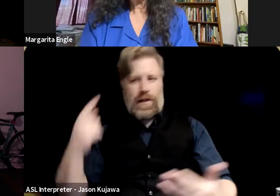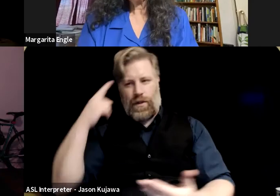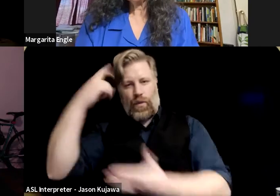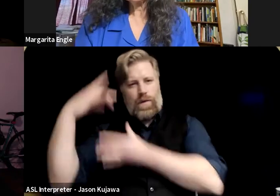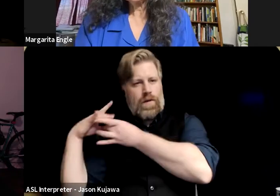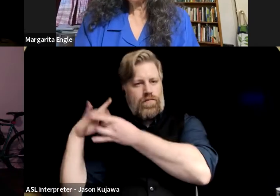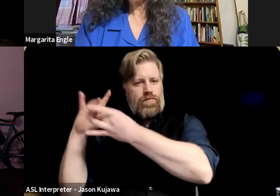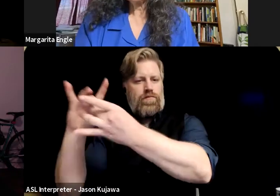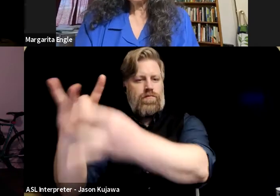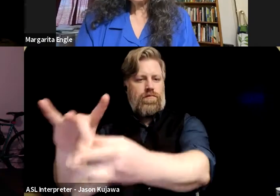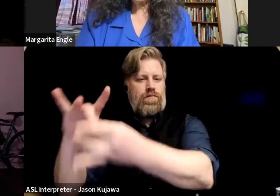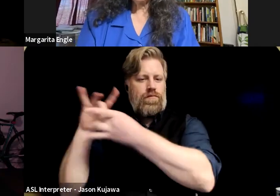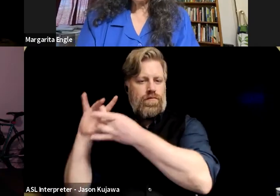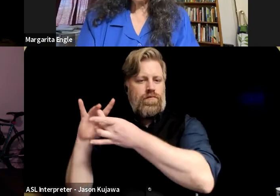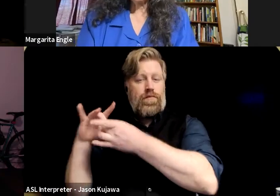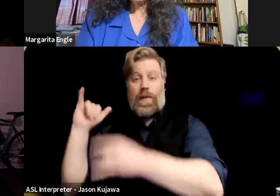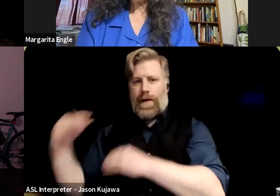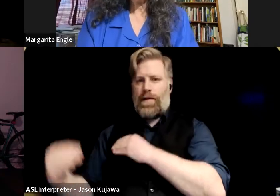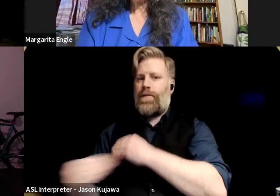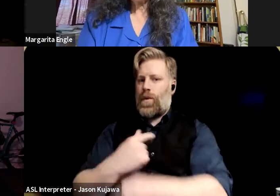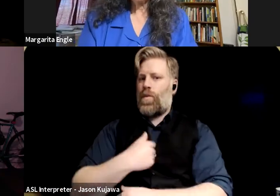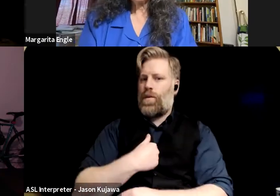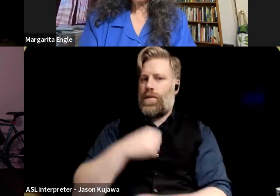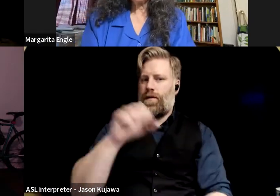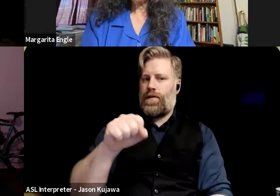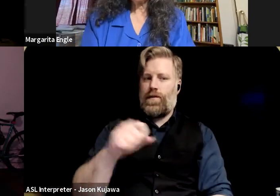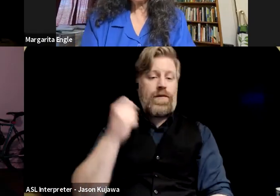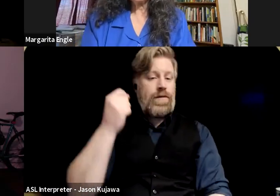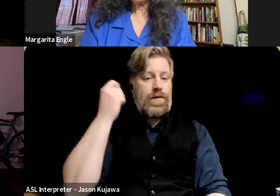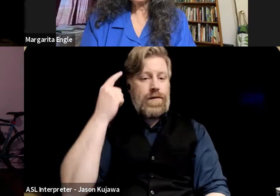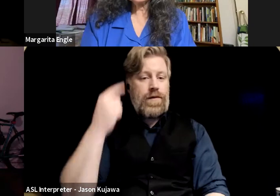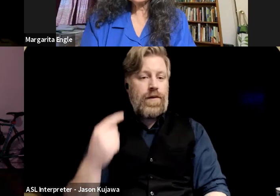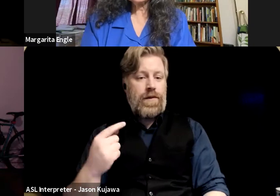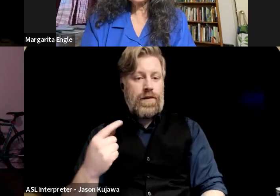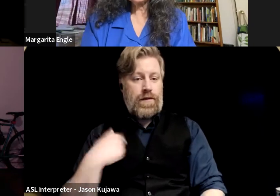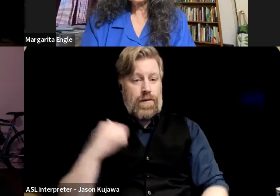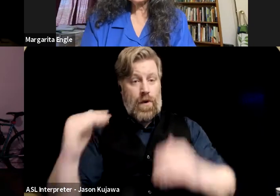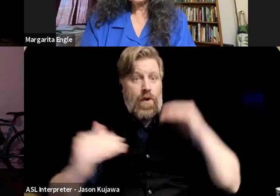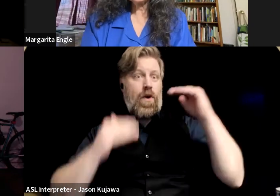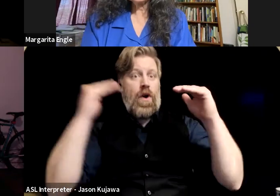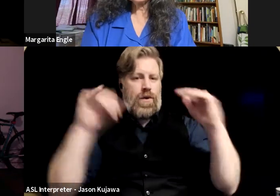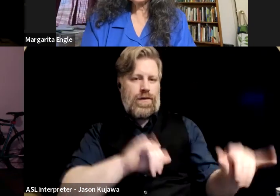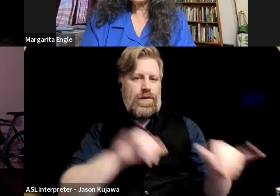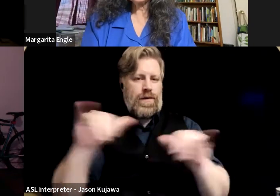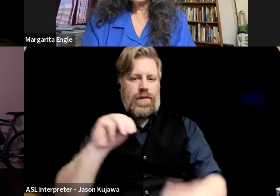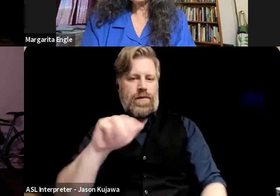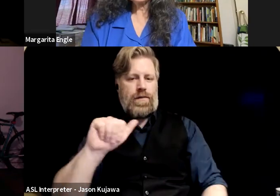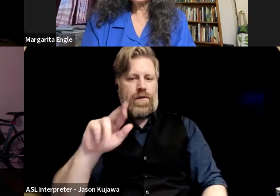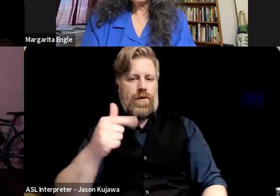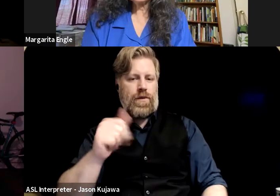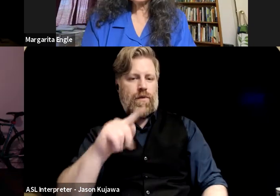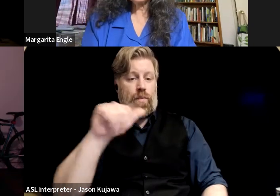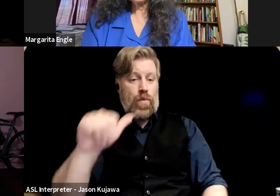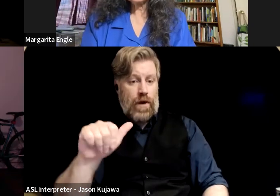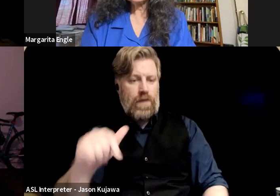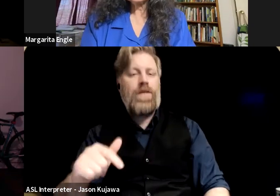um, so, I mean, that influenced me a lot, but it wasn't until I got to, and until I was an adult, kind of, like, Margarita saying that I really started getting